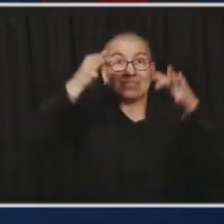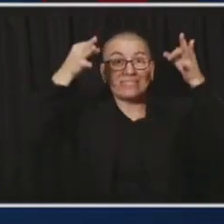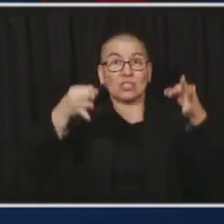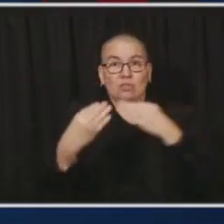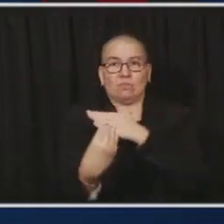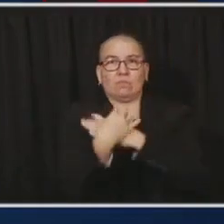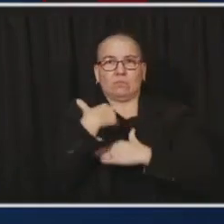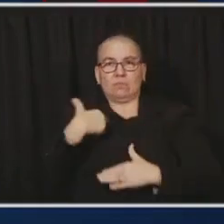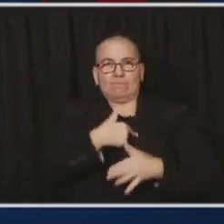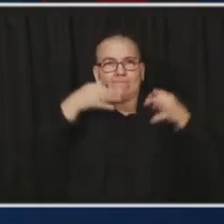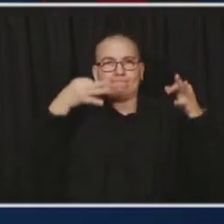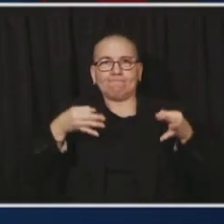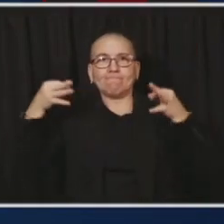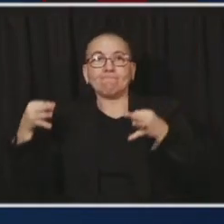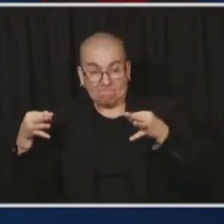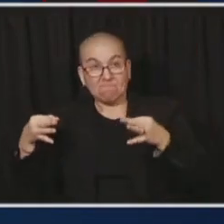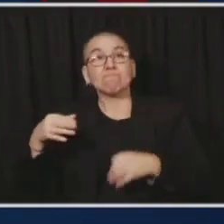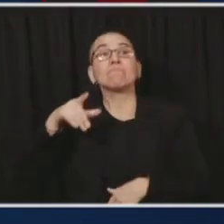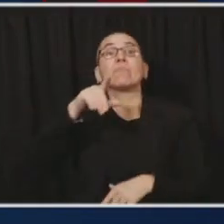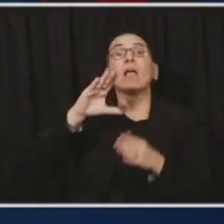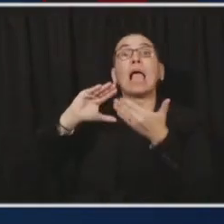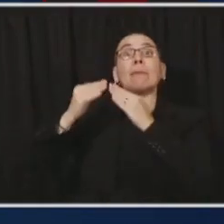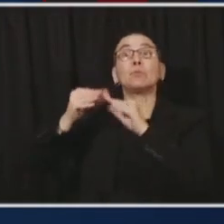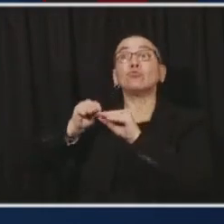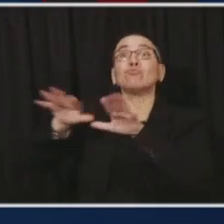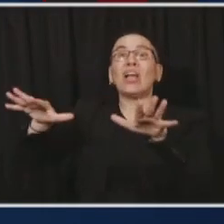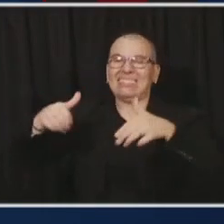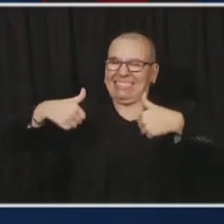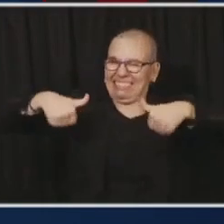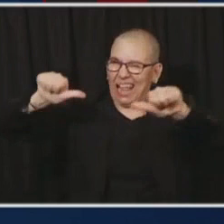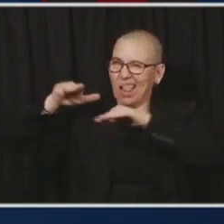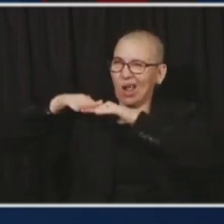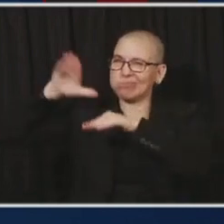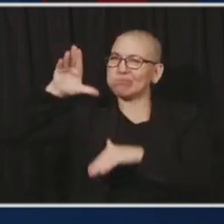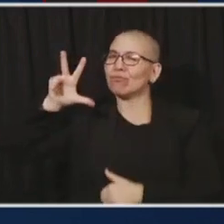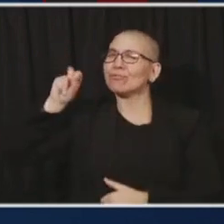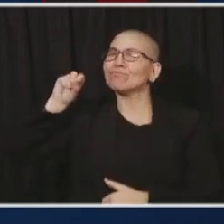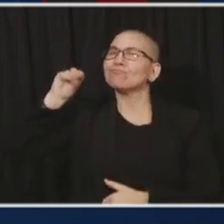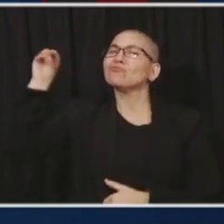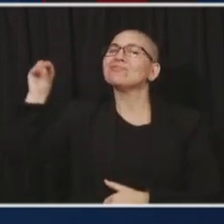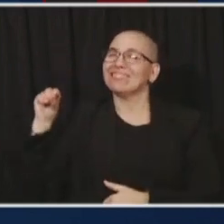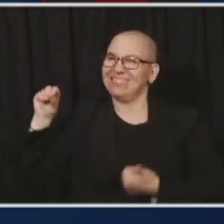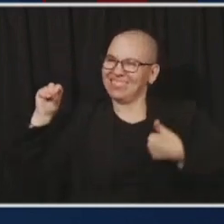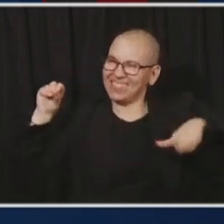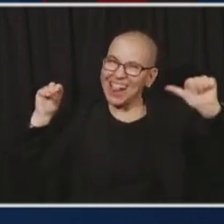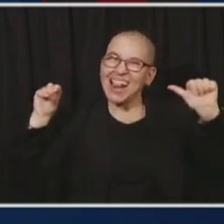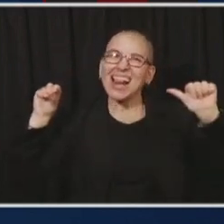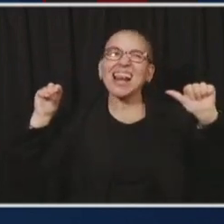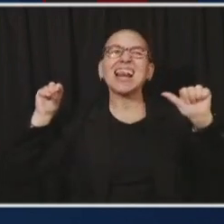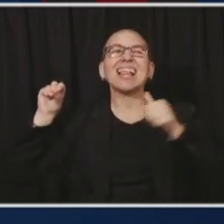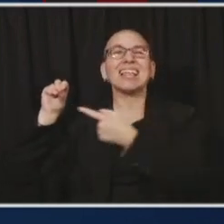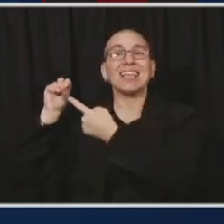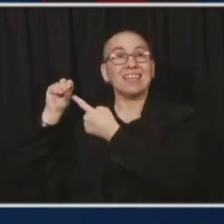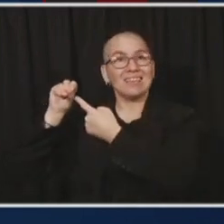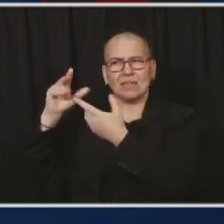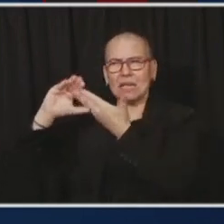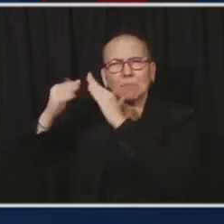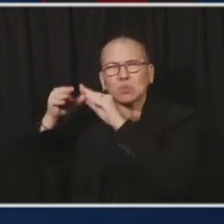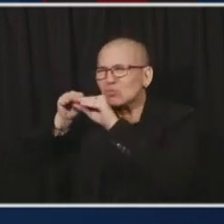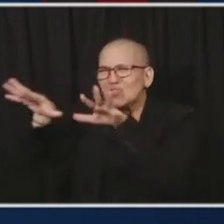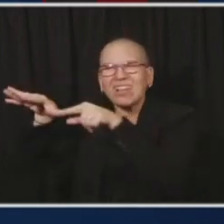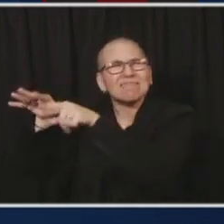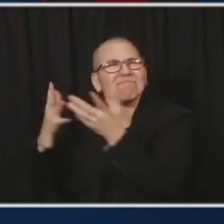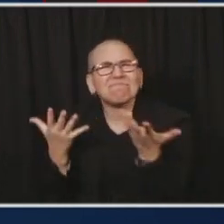And again, just to remind you, community spread is where we don't know where it's coming from. Community spread is when that health care worker